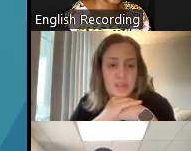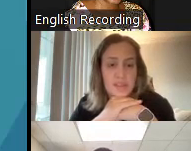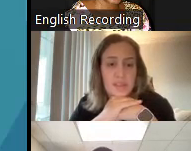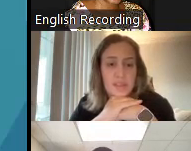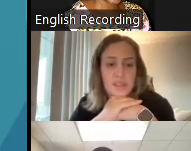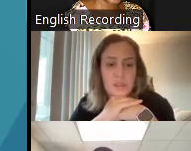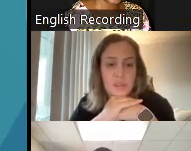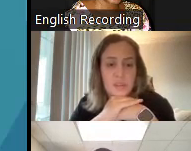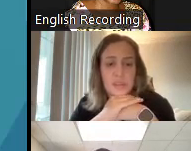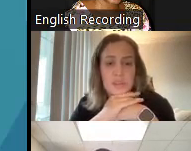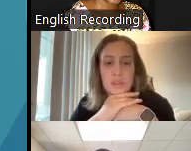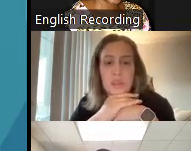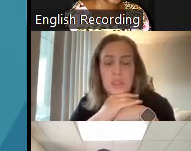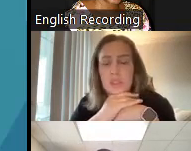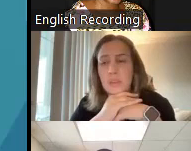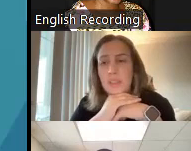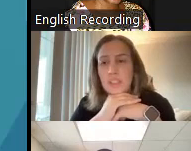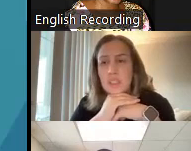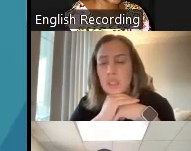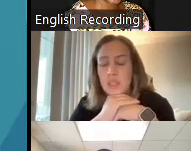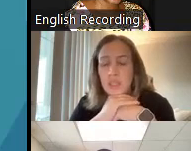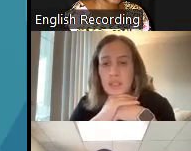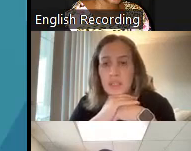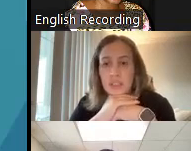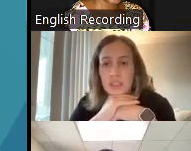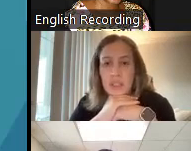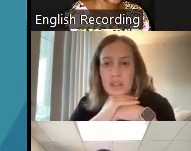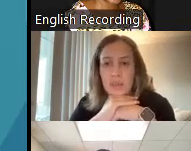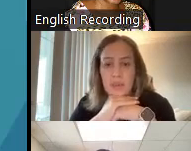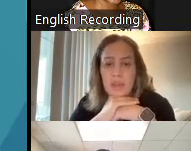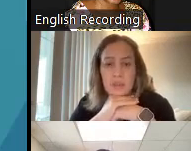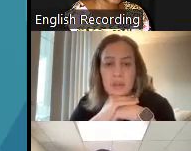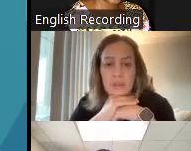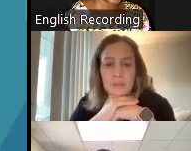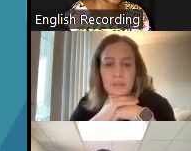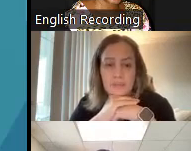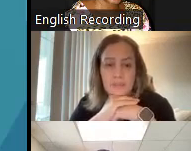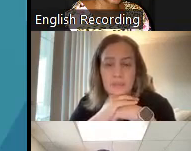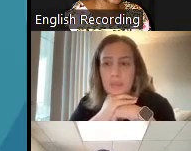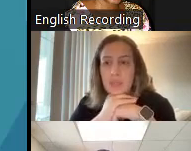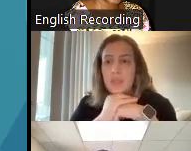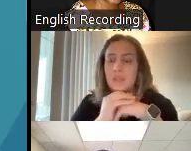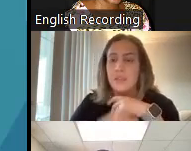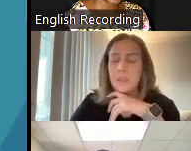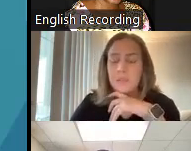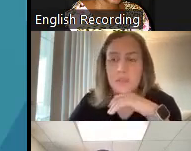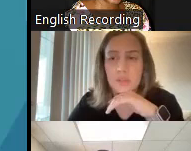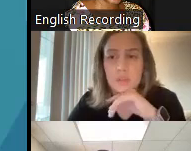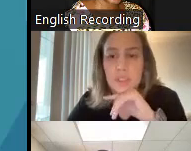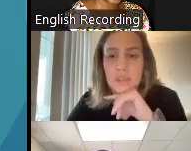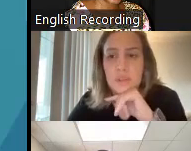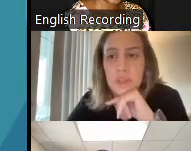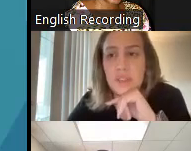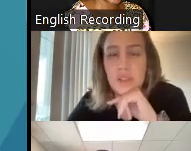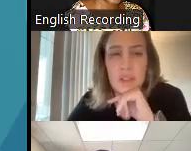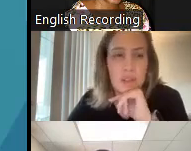household income. So we are in the midst of discussing this question of who is missed